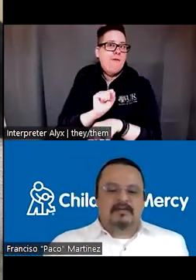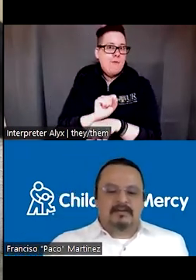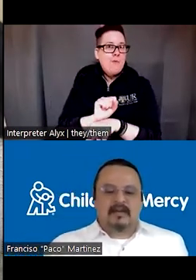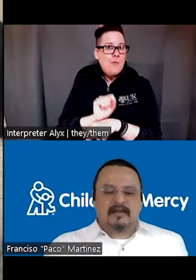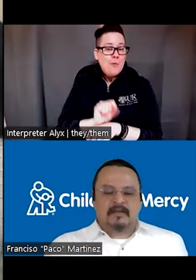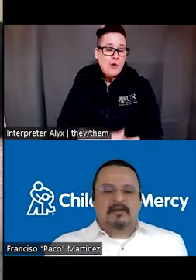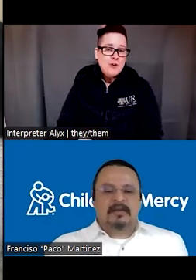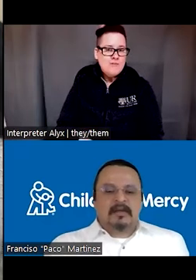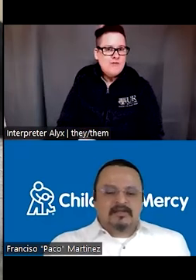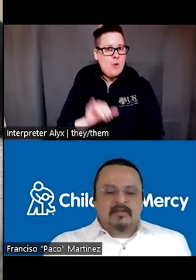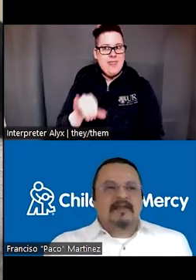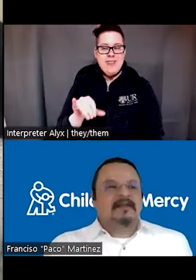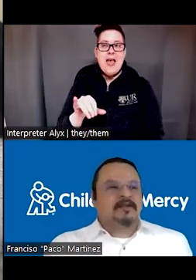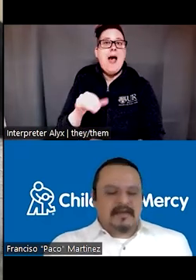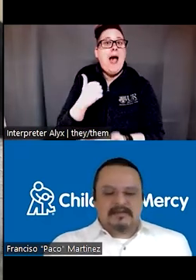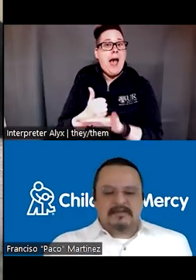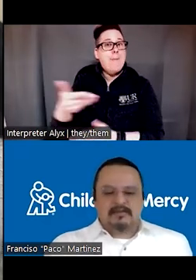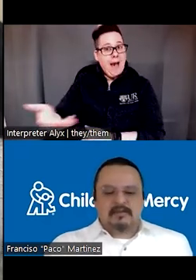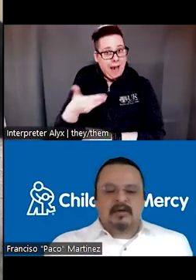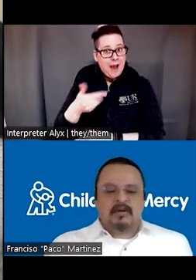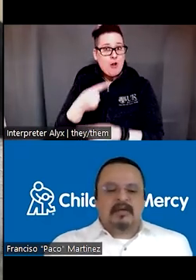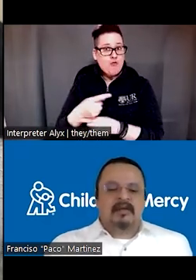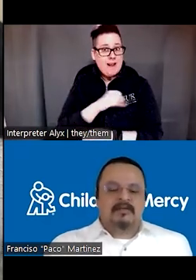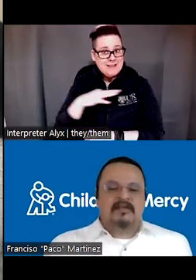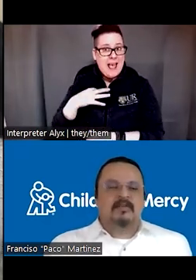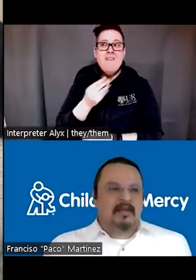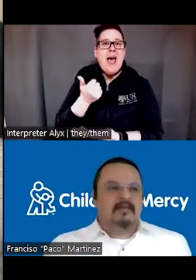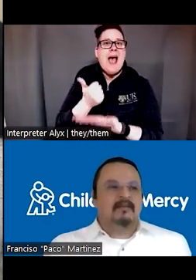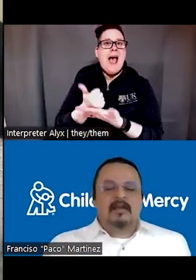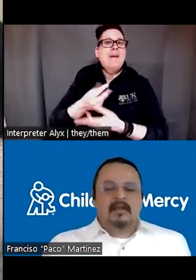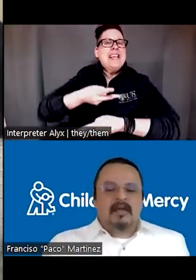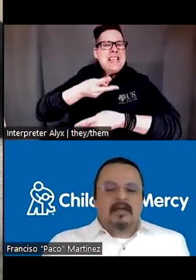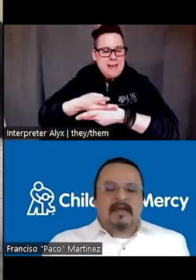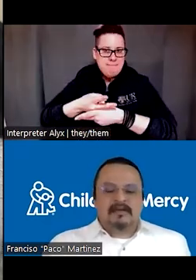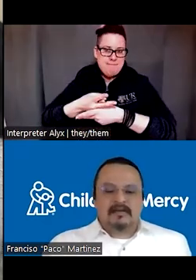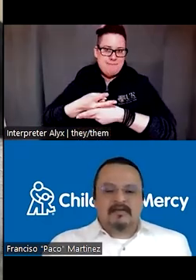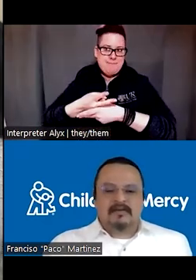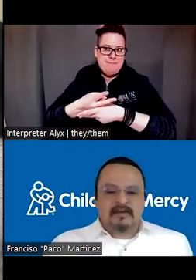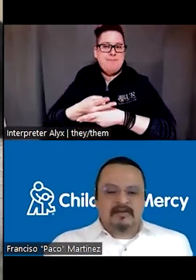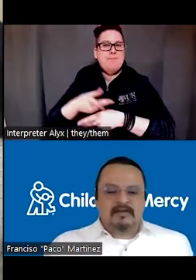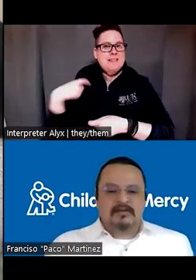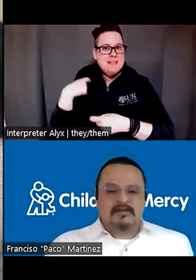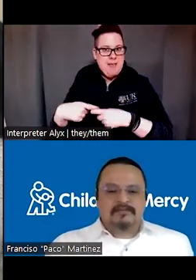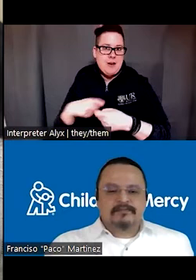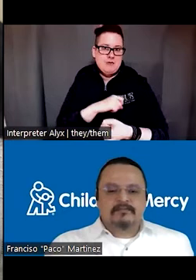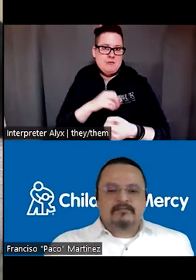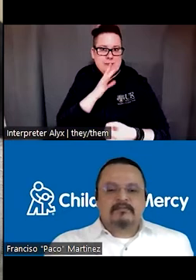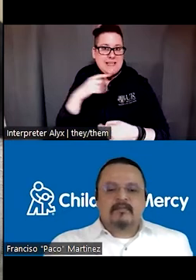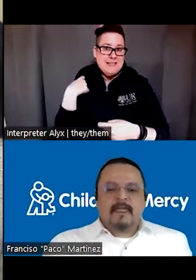at the center. So that has been something that attracts more Spanish speaking candidates to the centers.